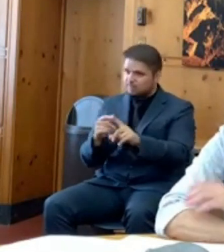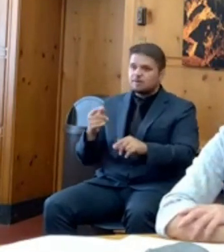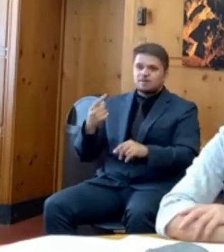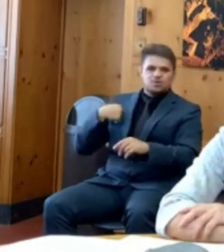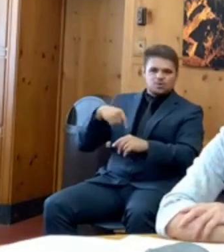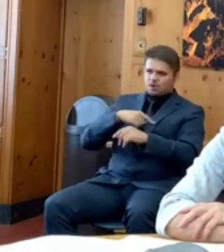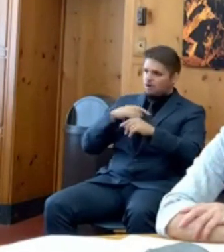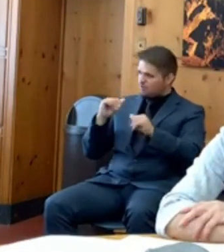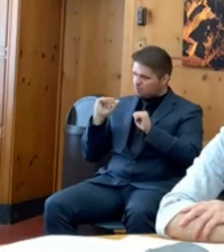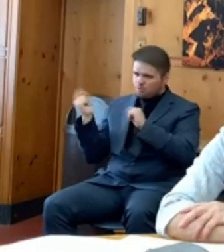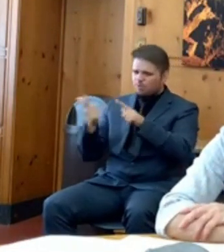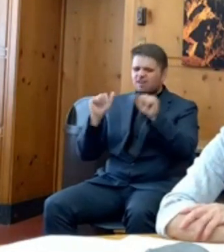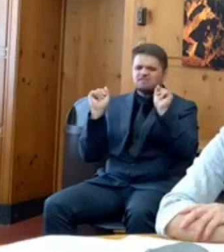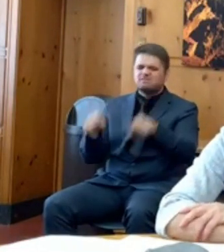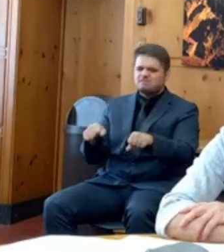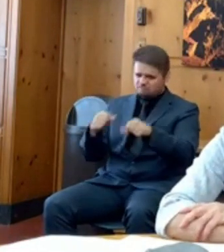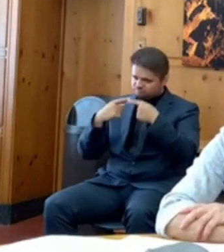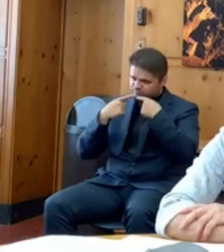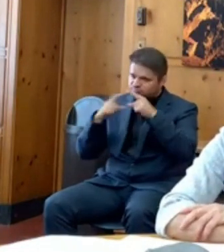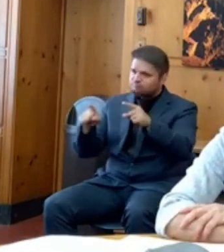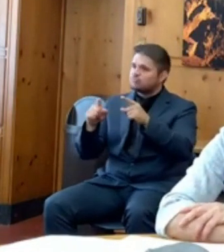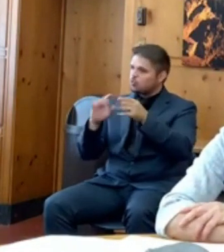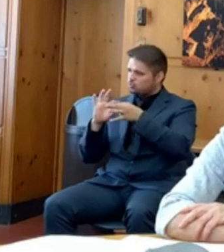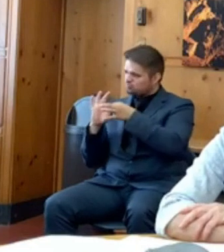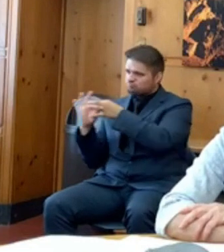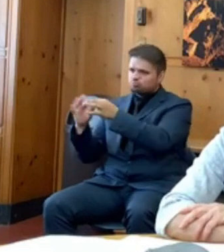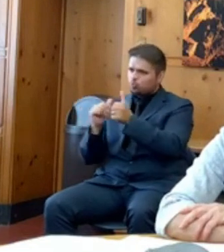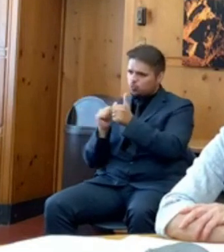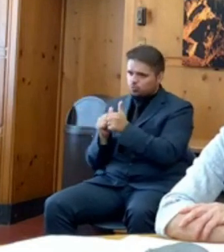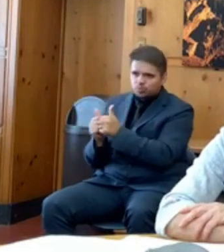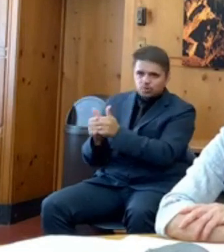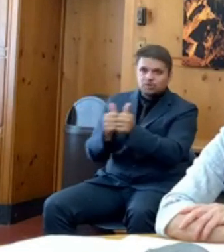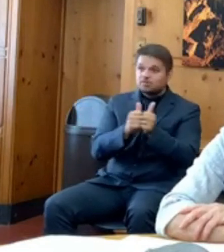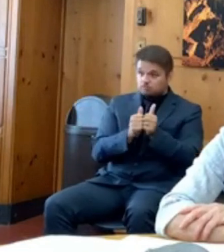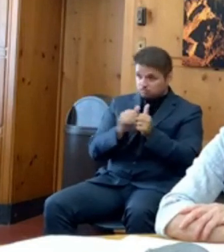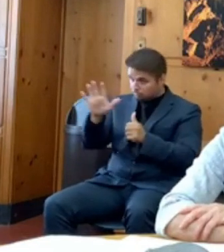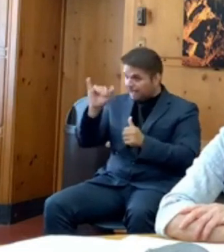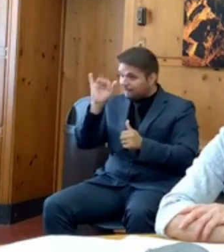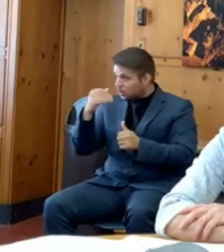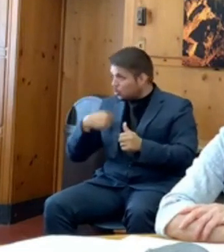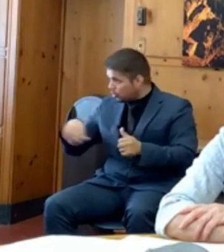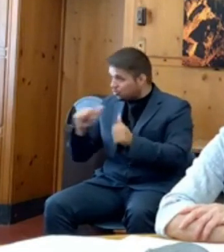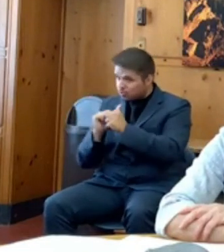And I think that by working together, we can all build a better Oregon for everyone.